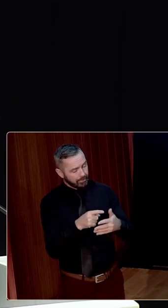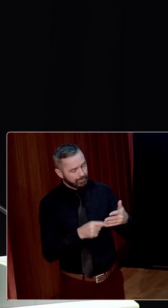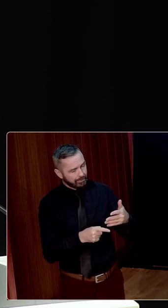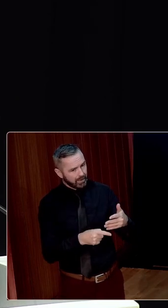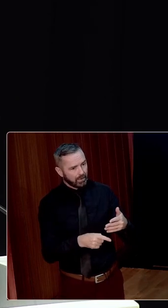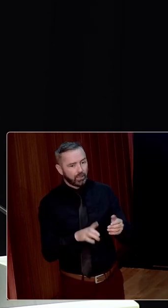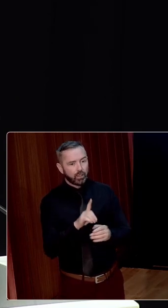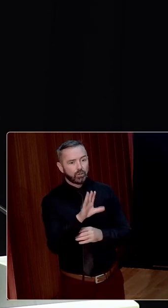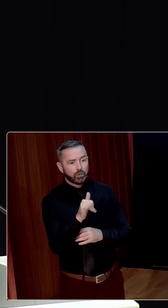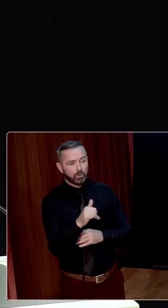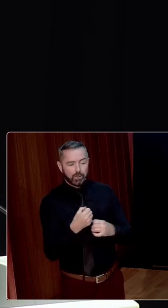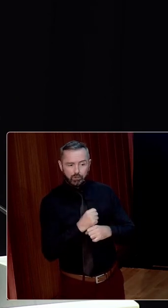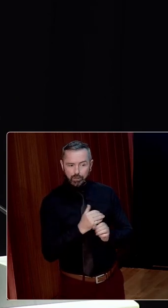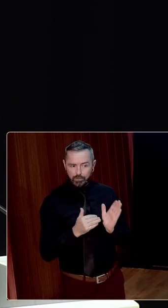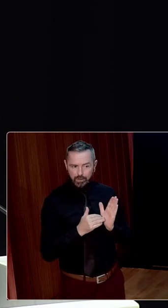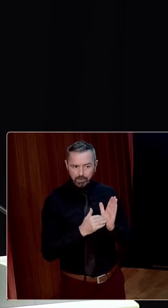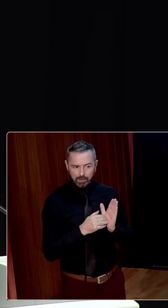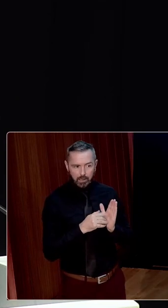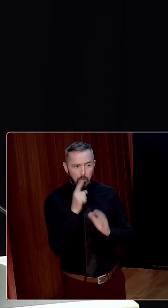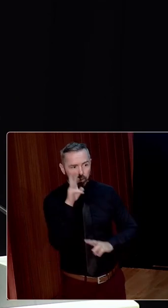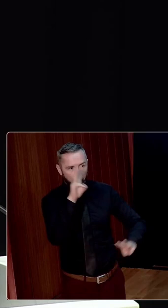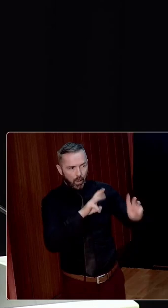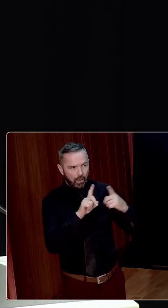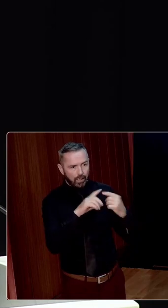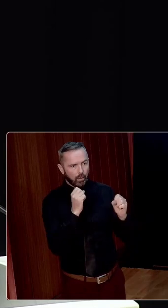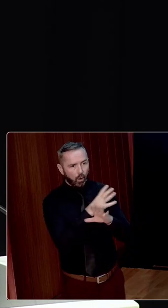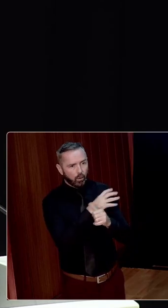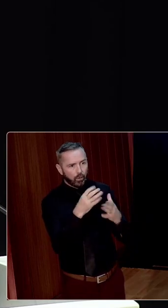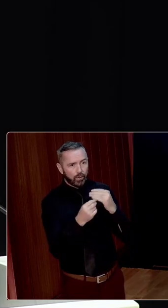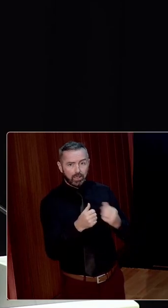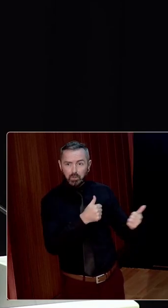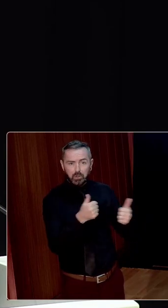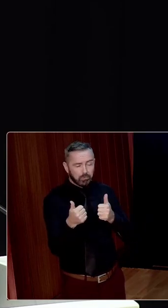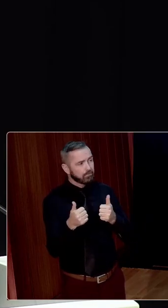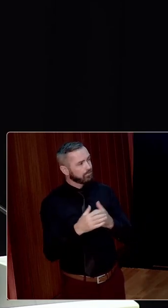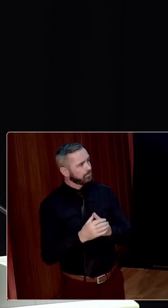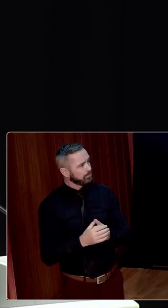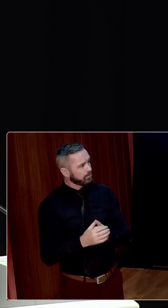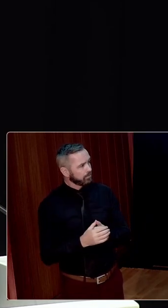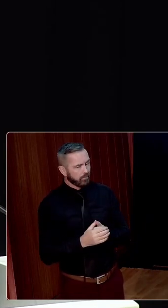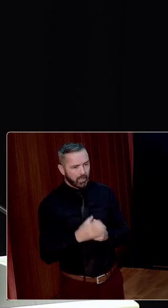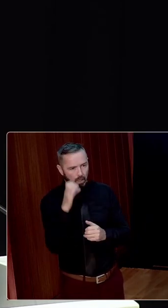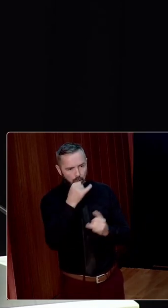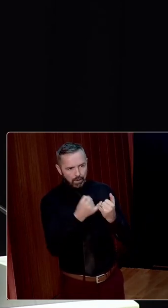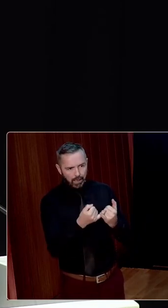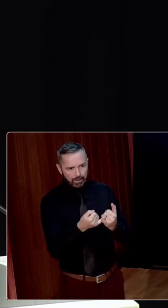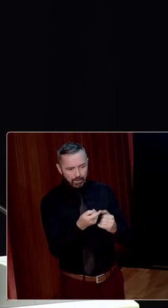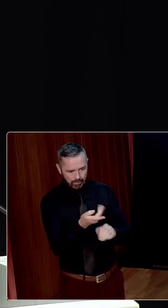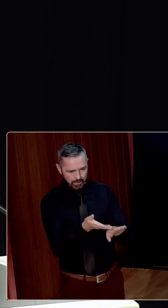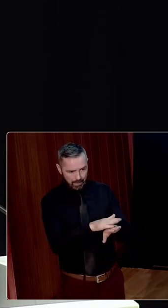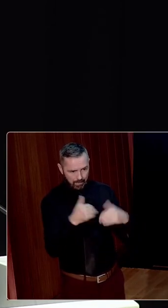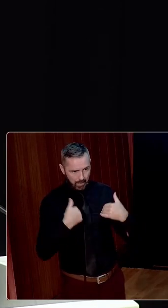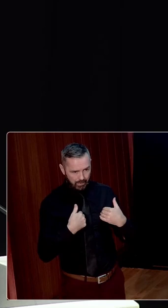Duty was strenuous, but it is thought that the weather and all other conditions were good. It appears deceased contracted a cold